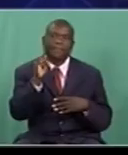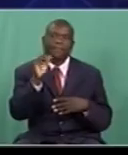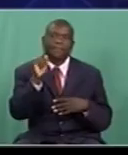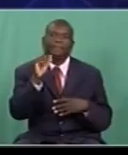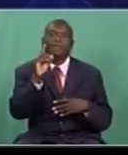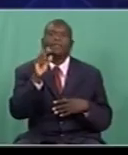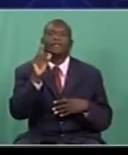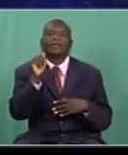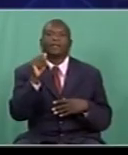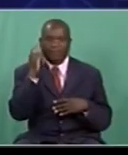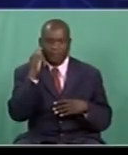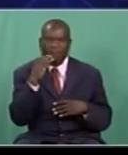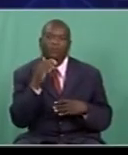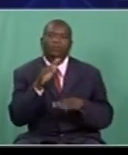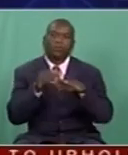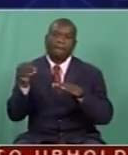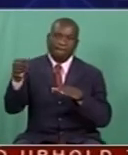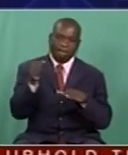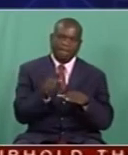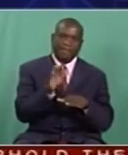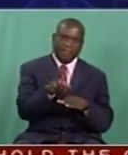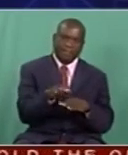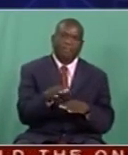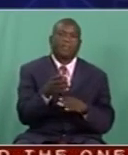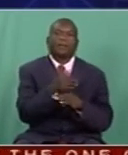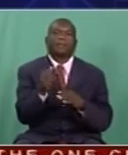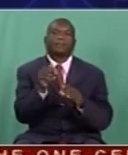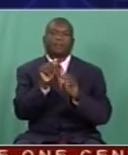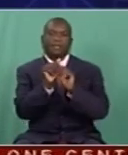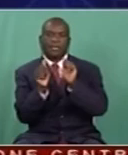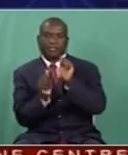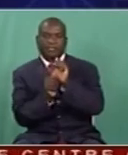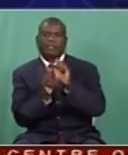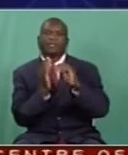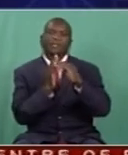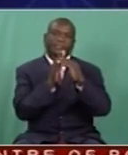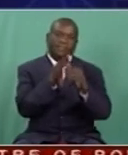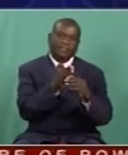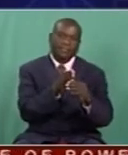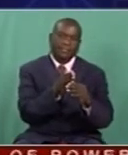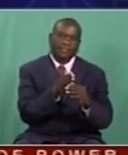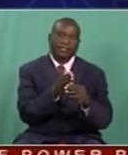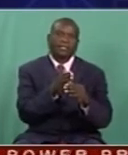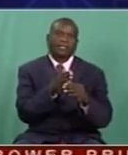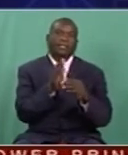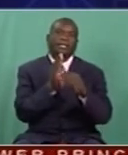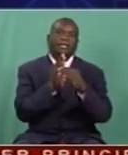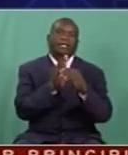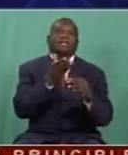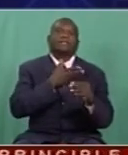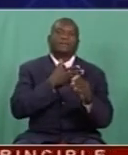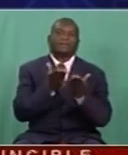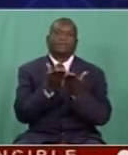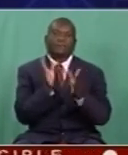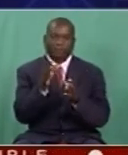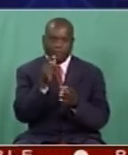...visibility and media, we've invited to the studio Mrs. Tenaima Dondo, the acting head radio services of the Zimbabwe Broadcasting Corporation, as well as,